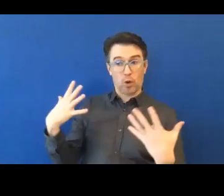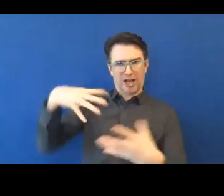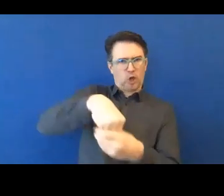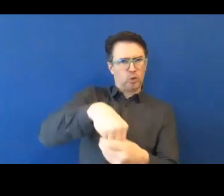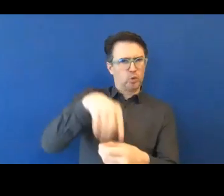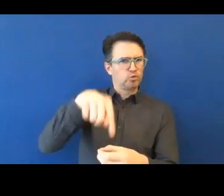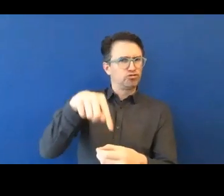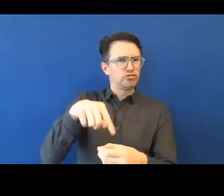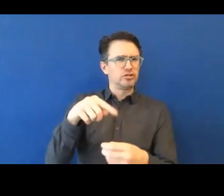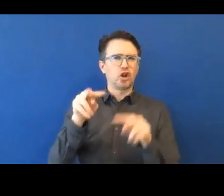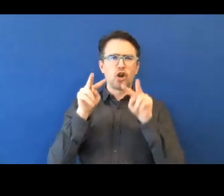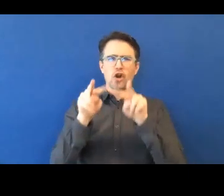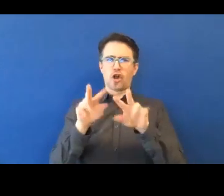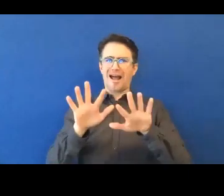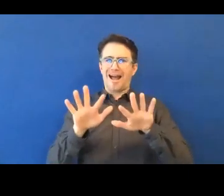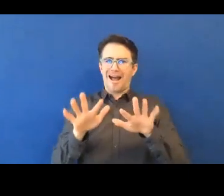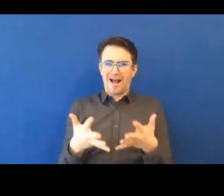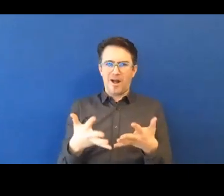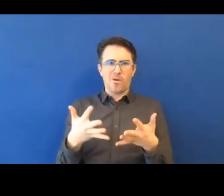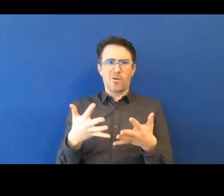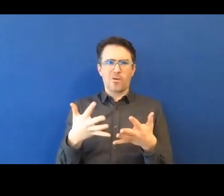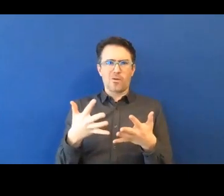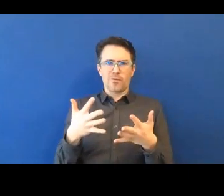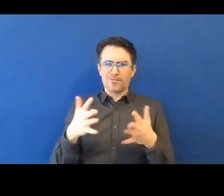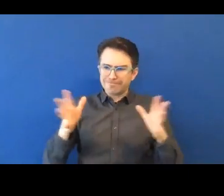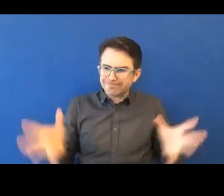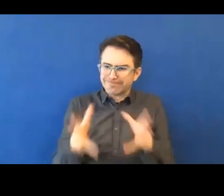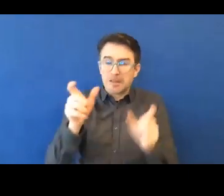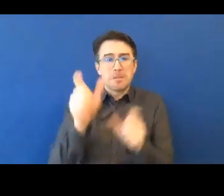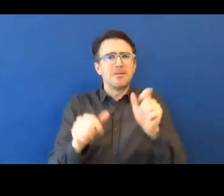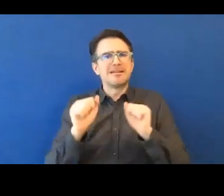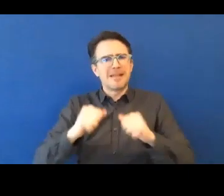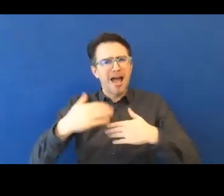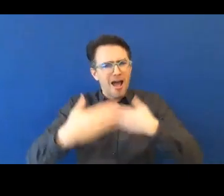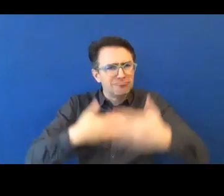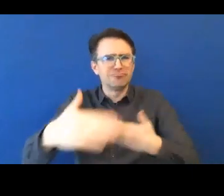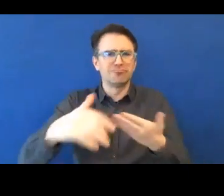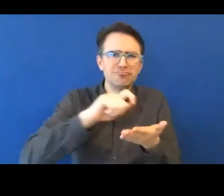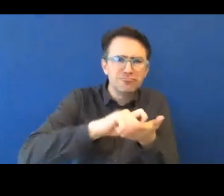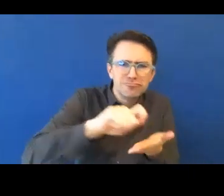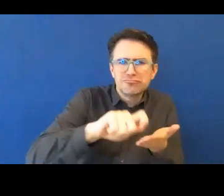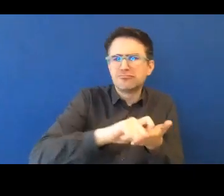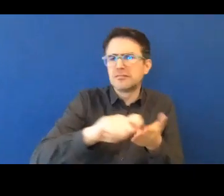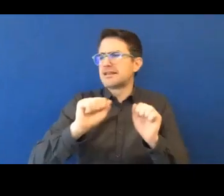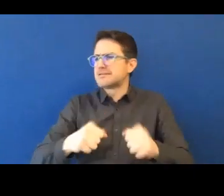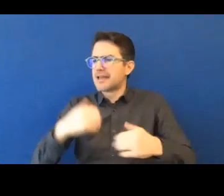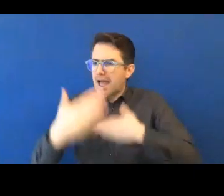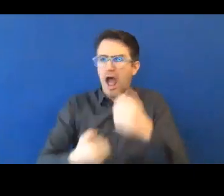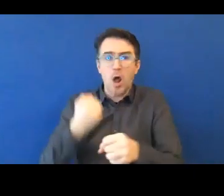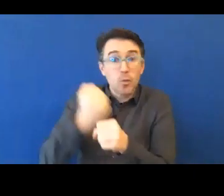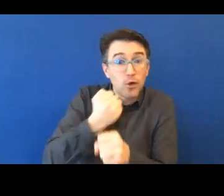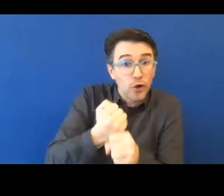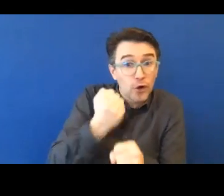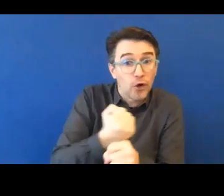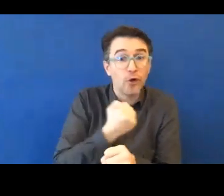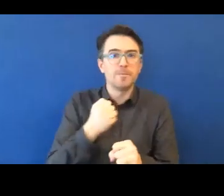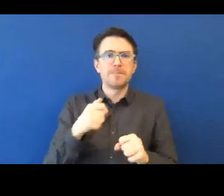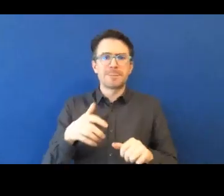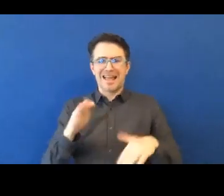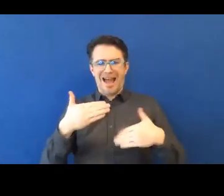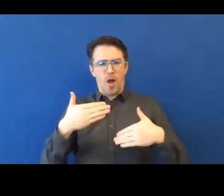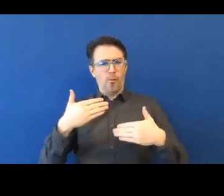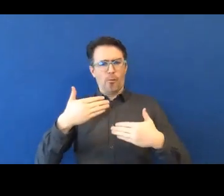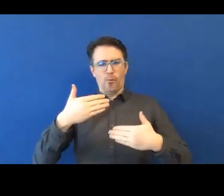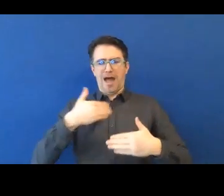the interviews and start dialing up the work sample test? Can we have more policies around flexible working and